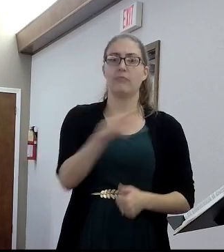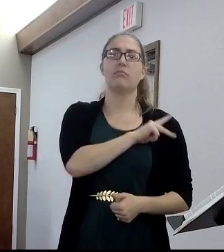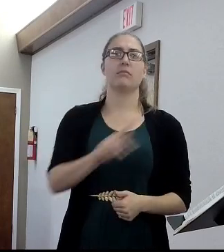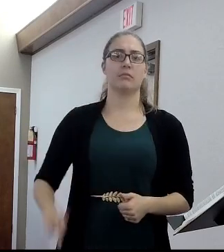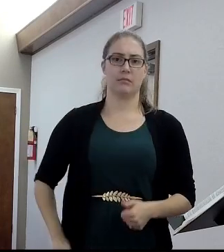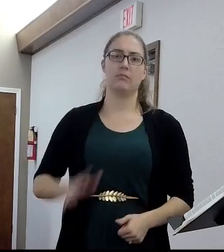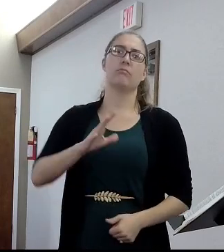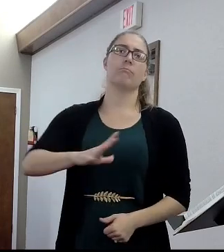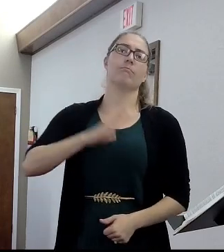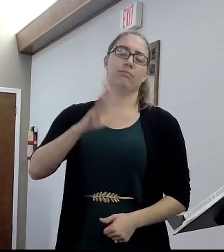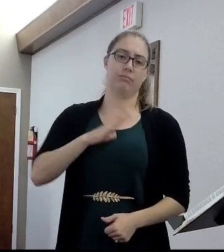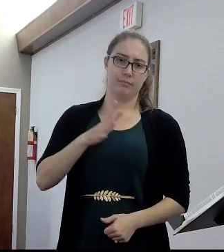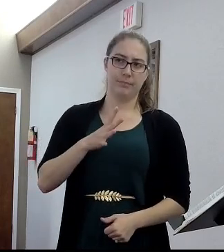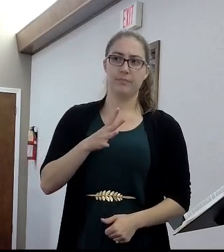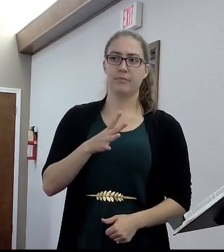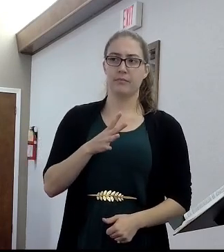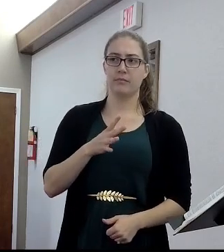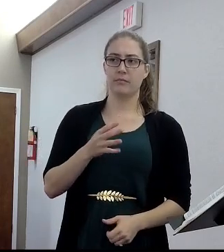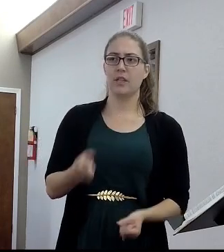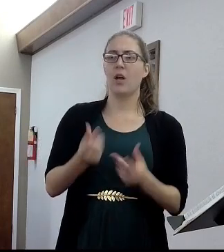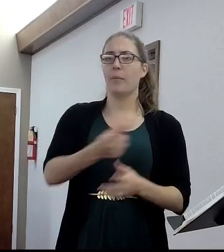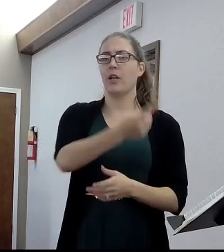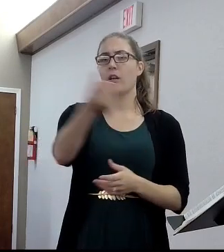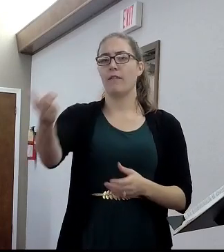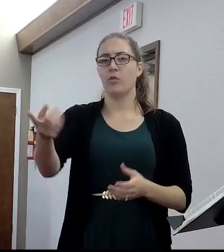How many of you plan to eat more than one meal today?